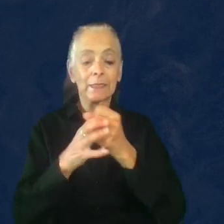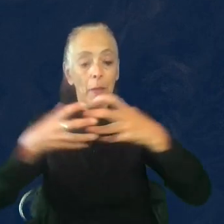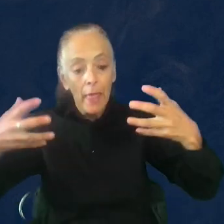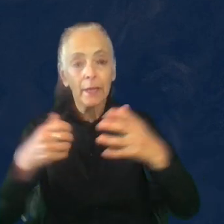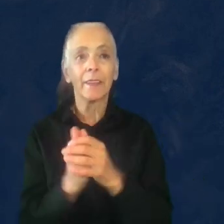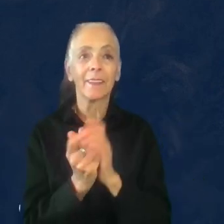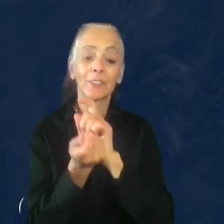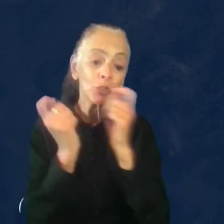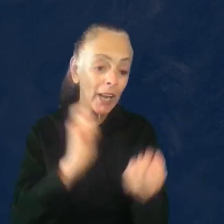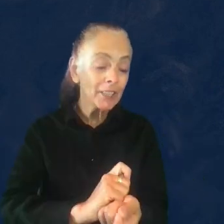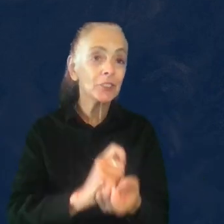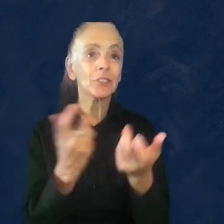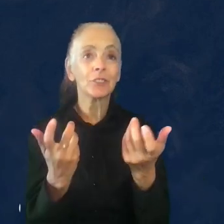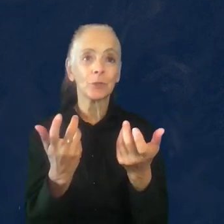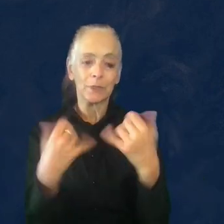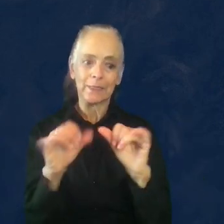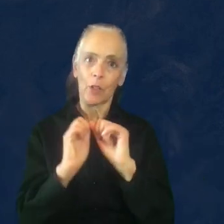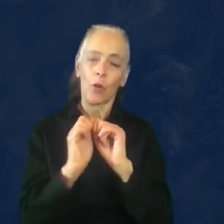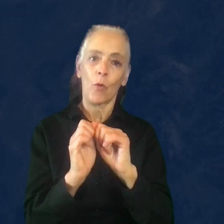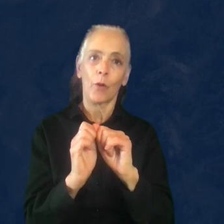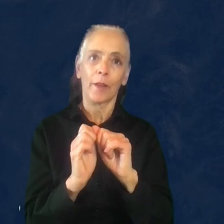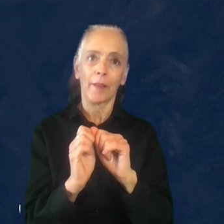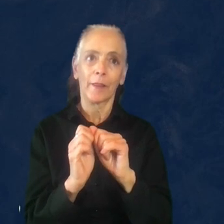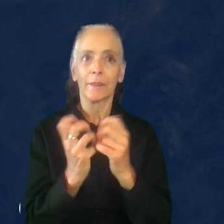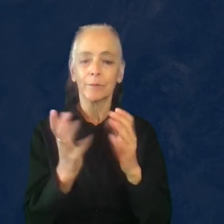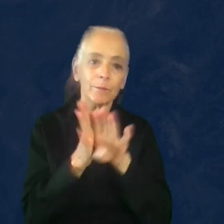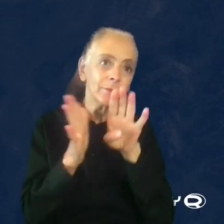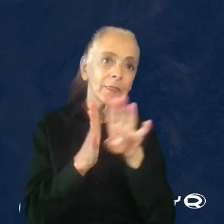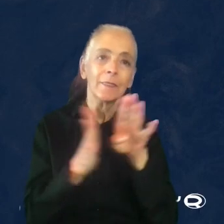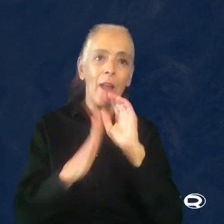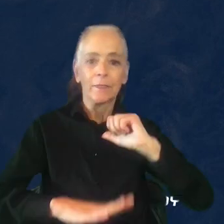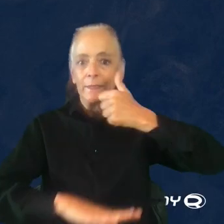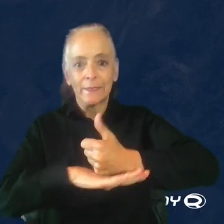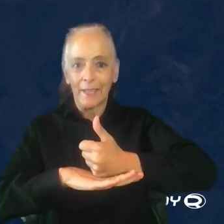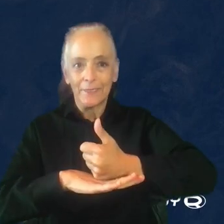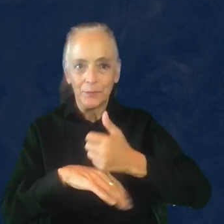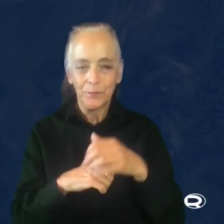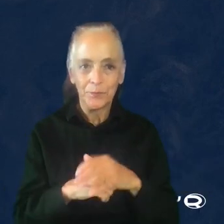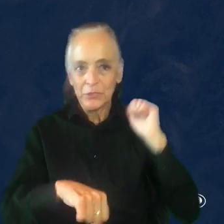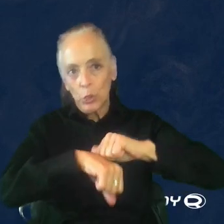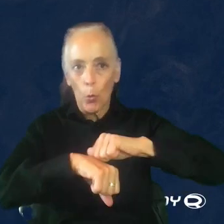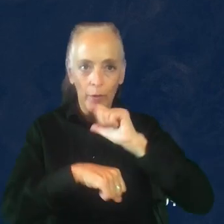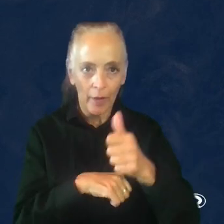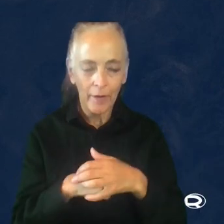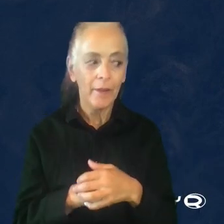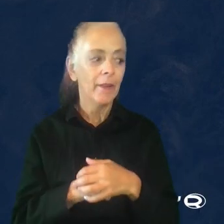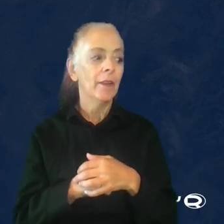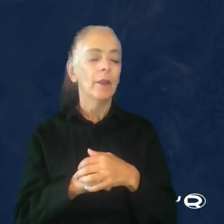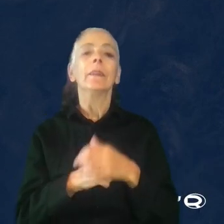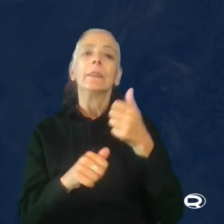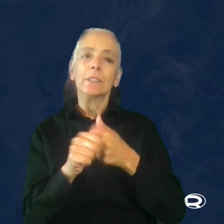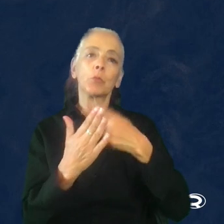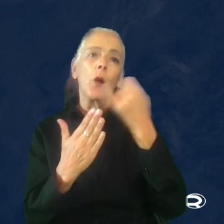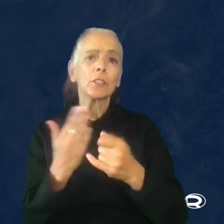changed and it's something that is still ongoing and moving and not set in store. And with each project, we learn what